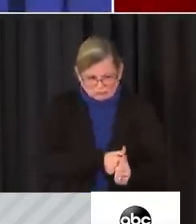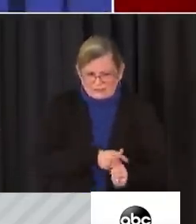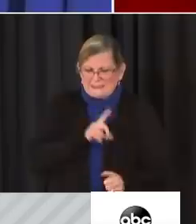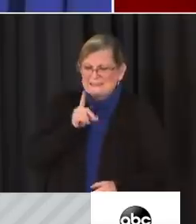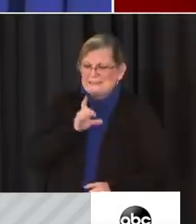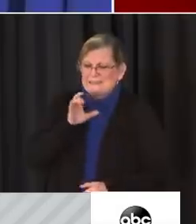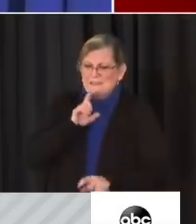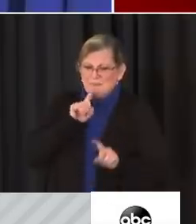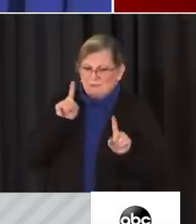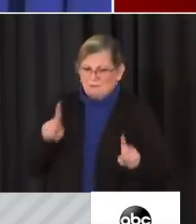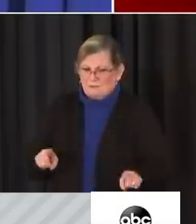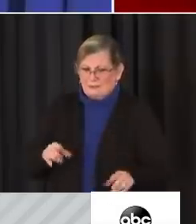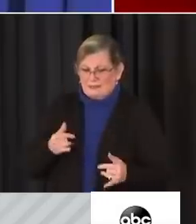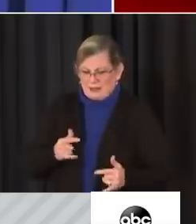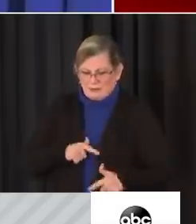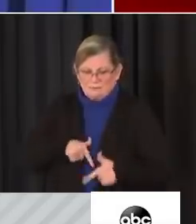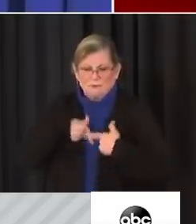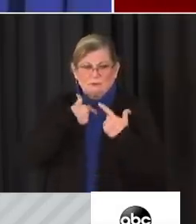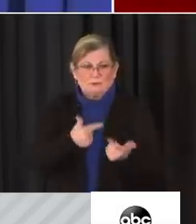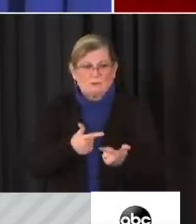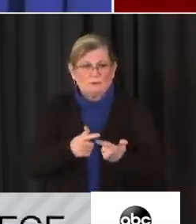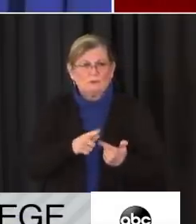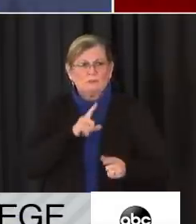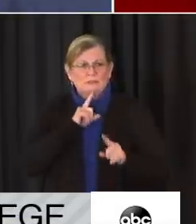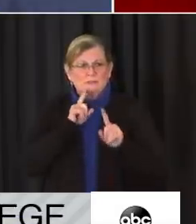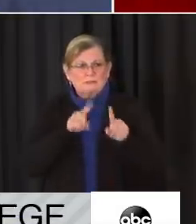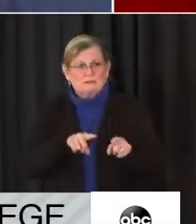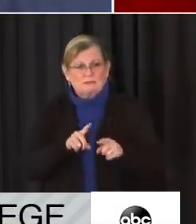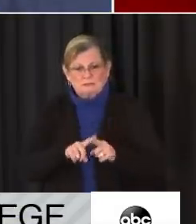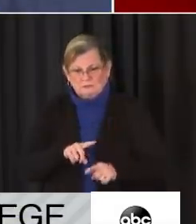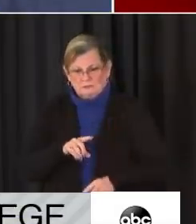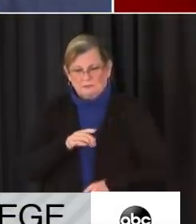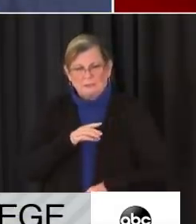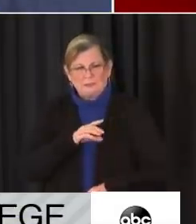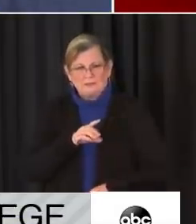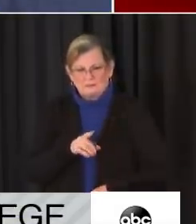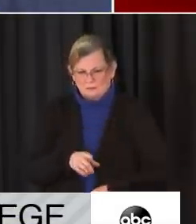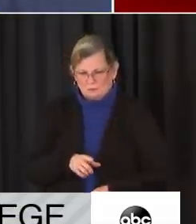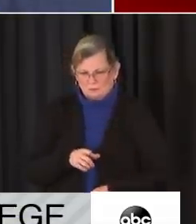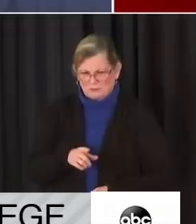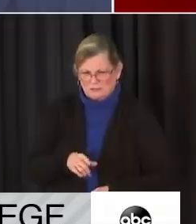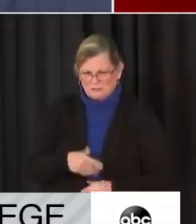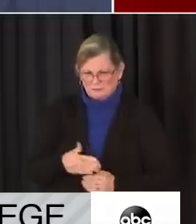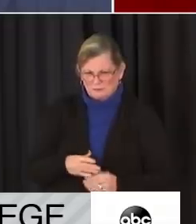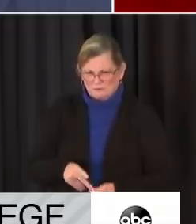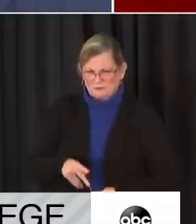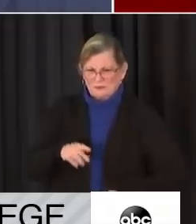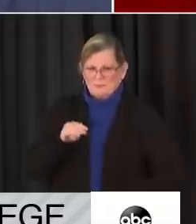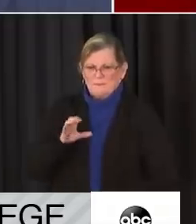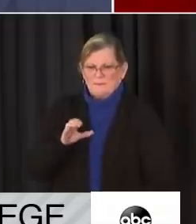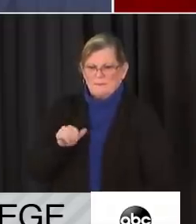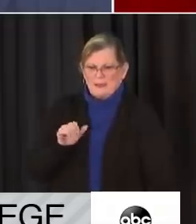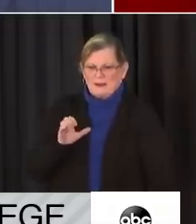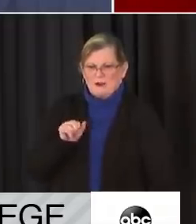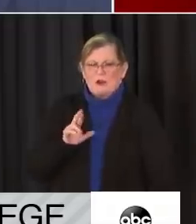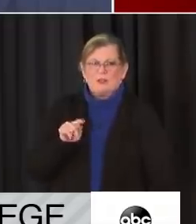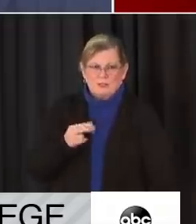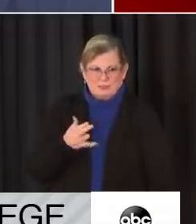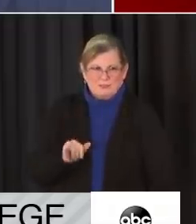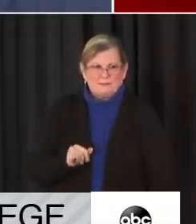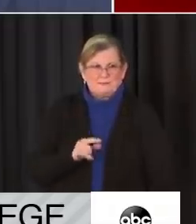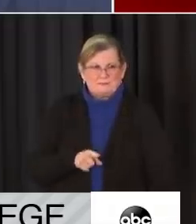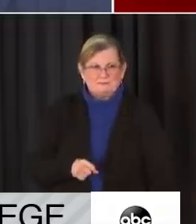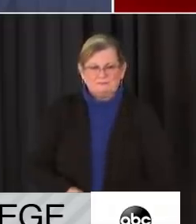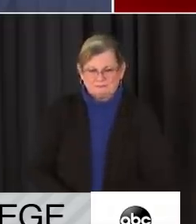Secretary McCarthy. Thank you, Chief Conte, Mayor Bowser. Yesterday was a horrible and